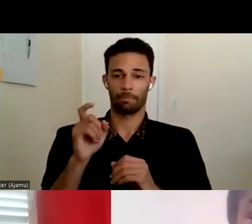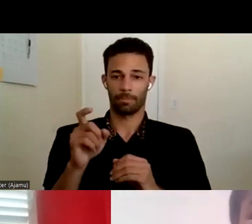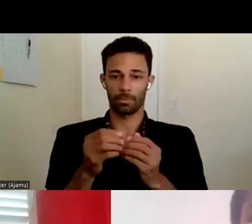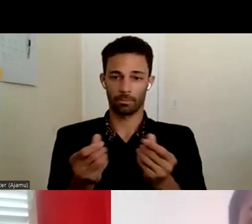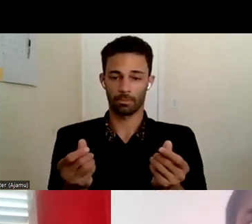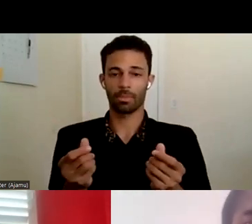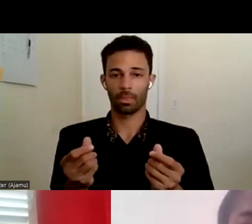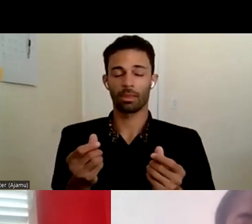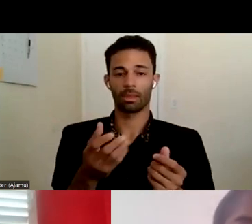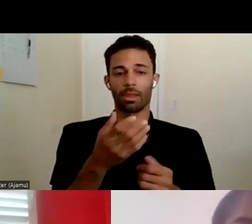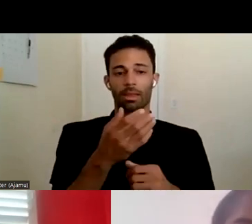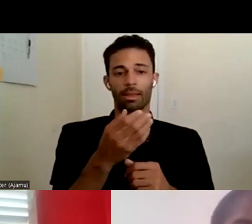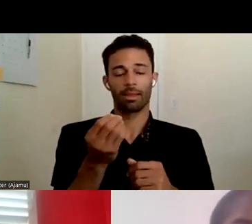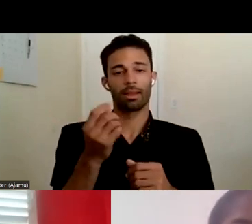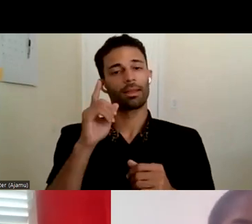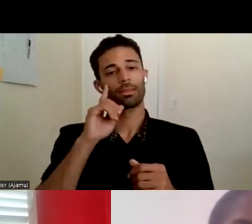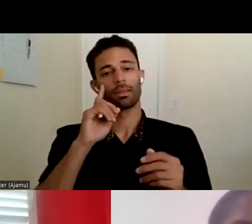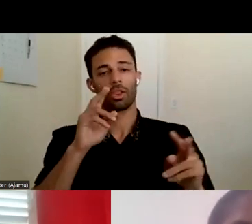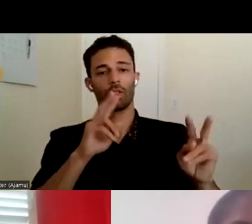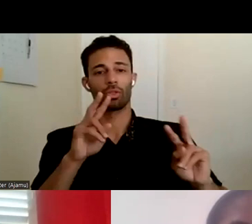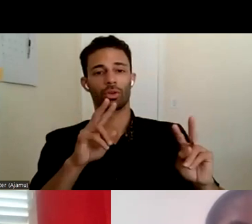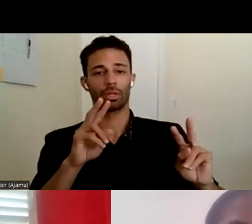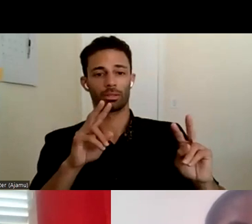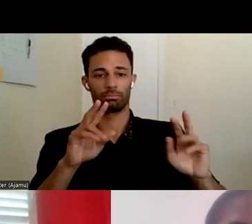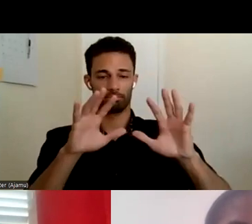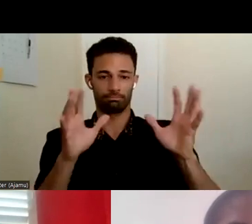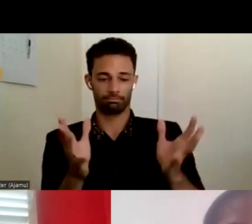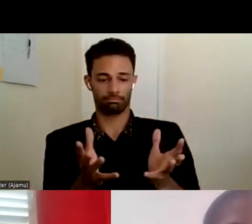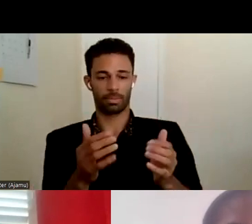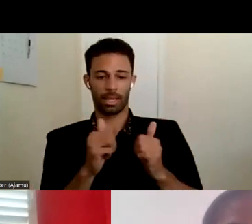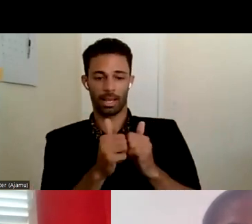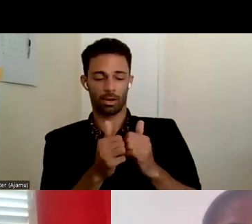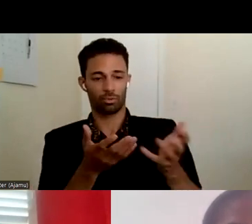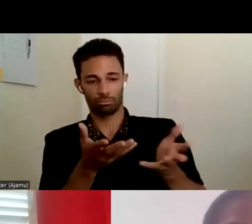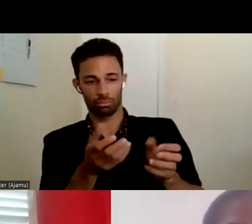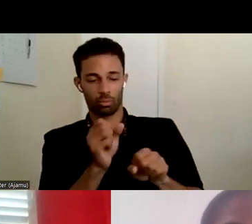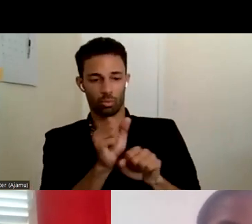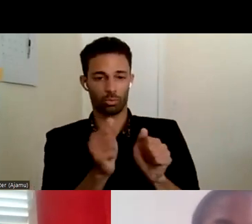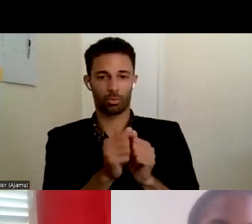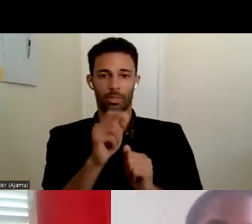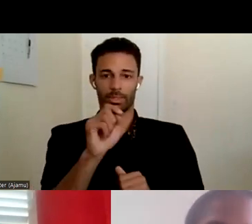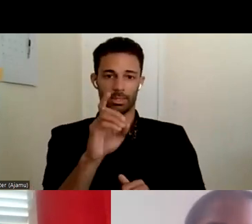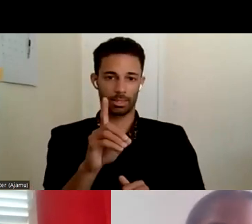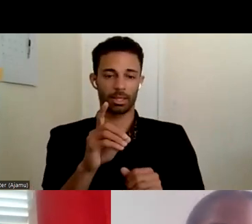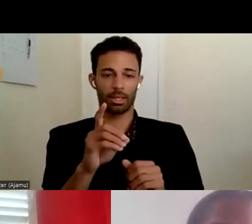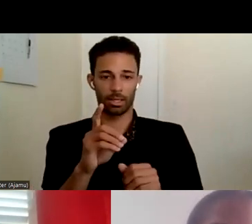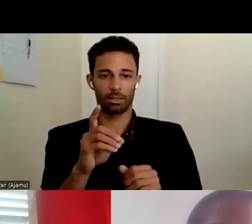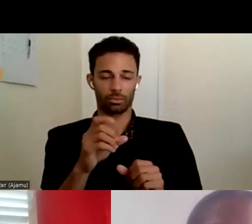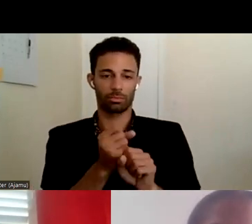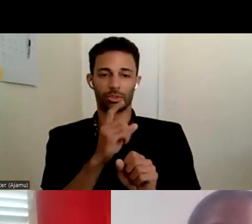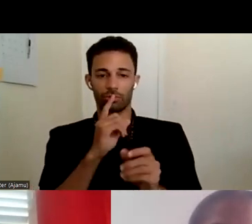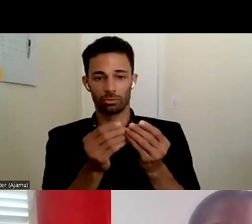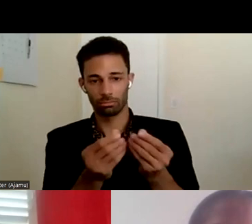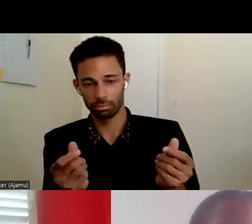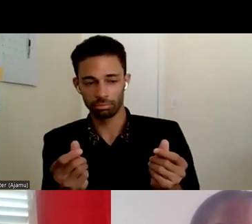I think in looking holistically at working with Ted, one thing that we will need to make sure to address is how we can combat that